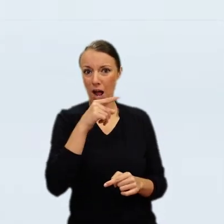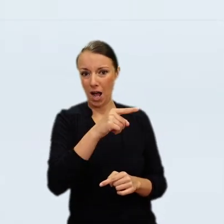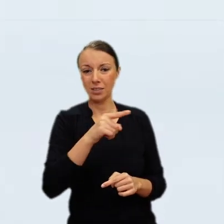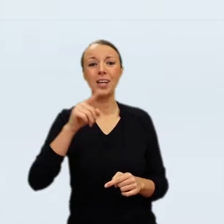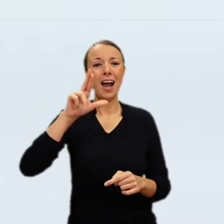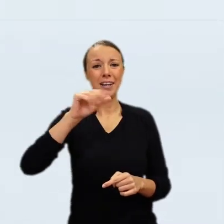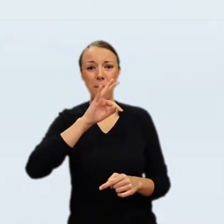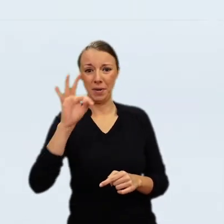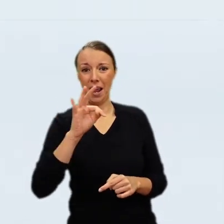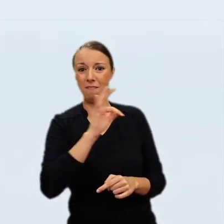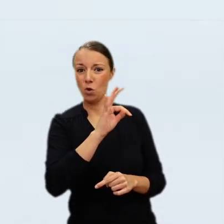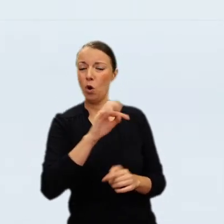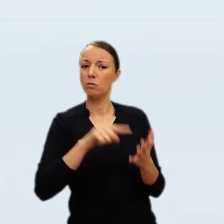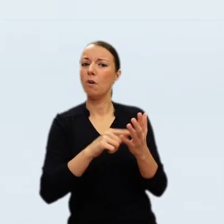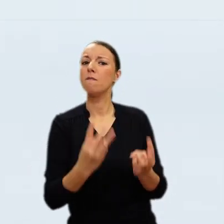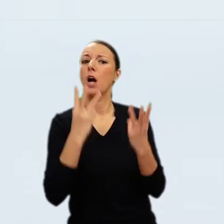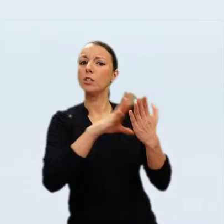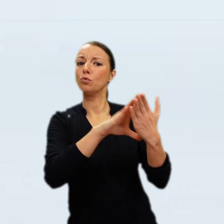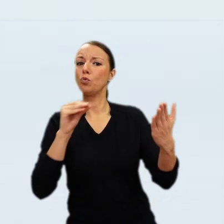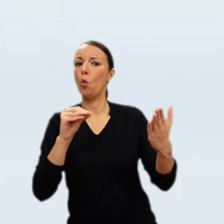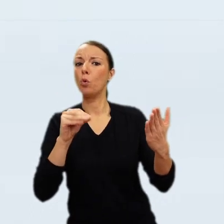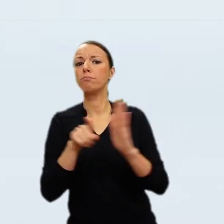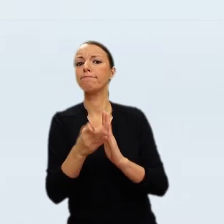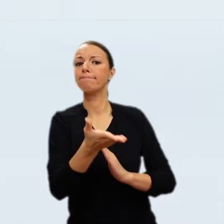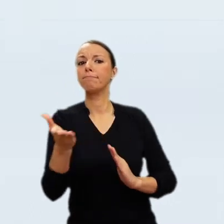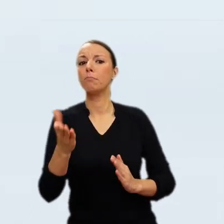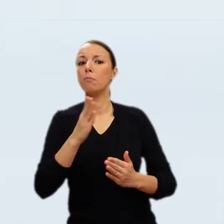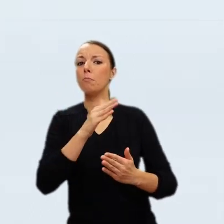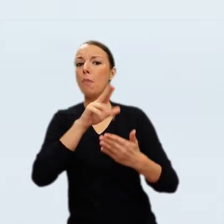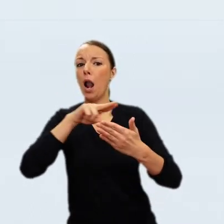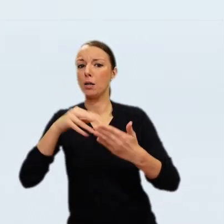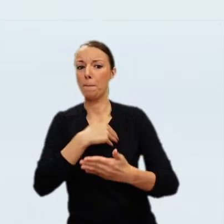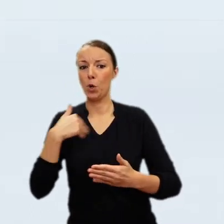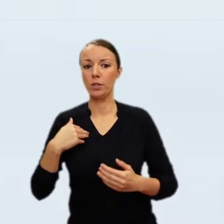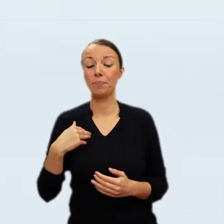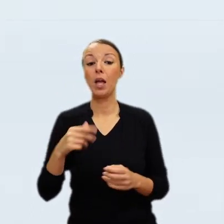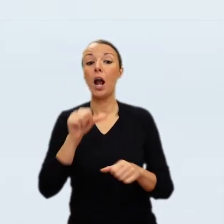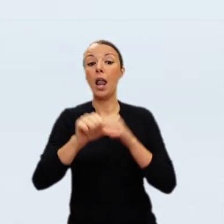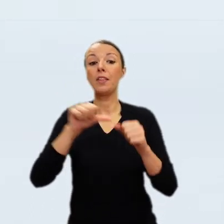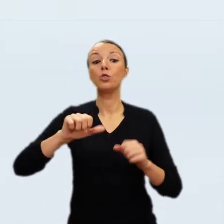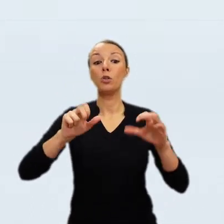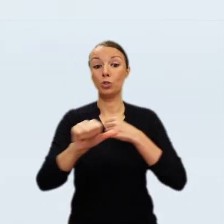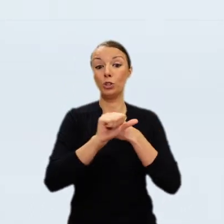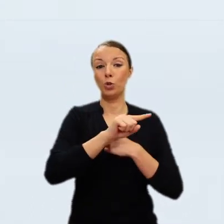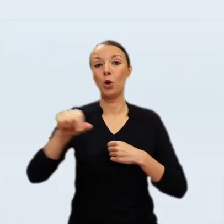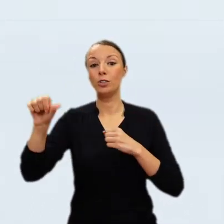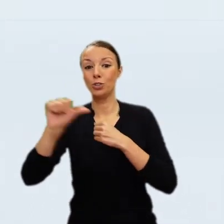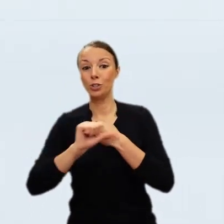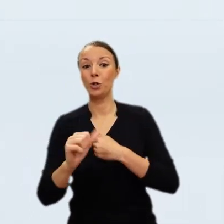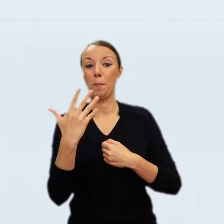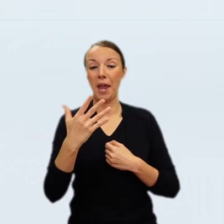I received it there against the check, so I going to Tarnowski Chateau with great personal